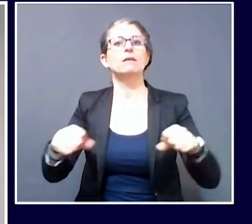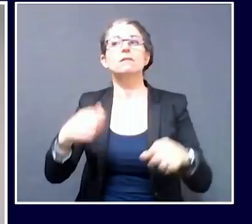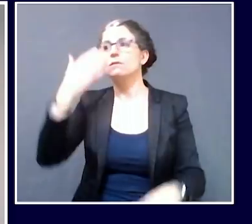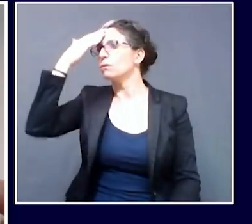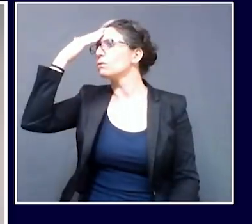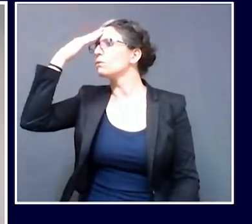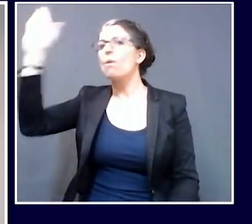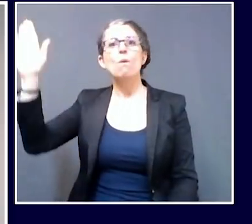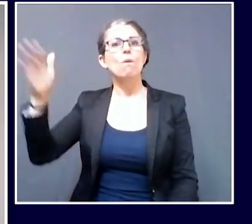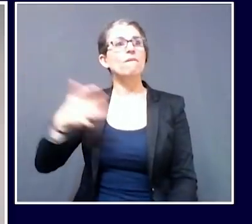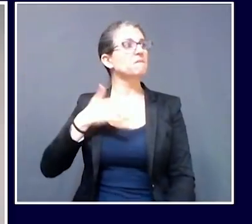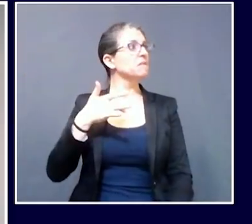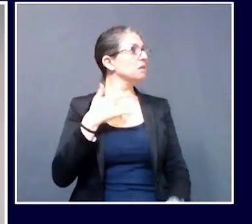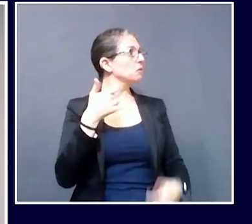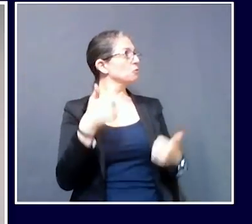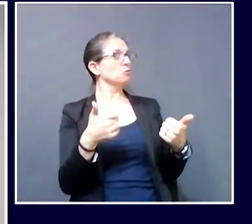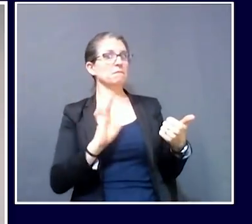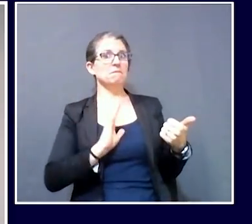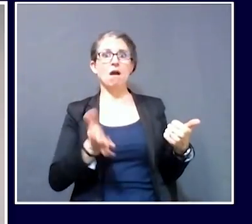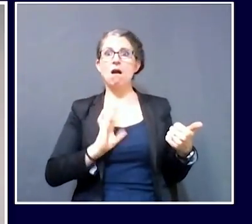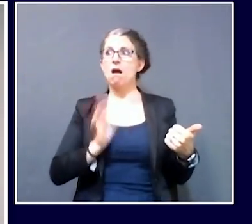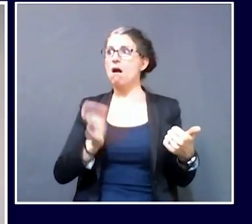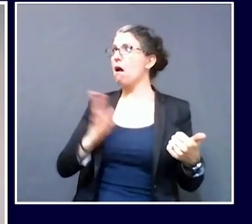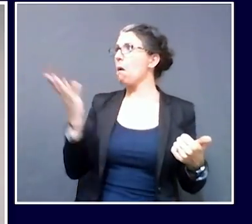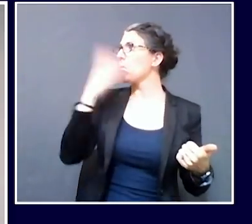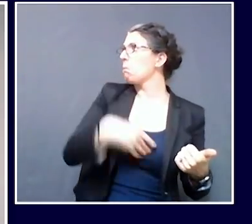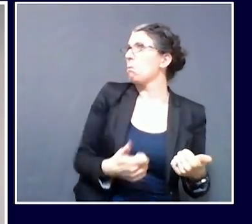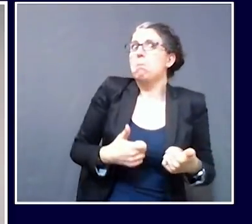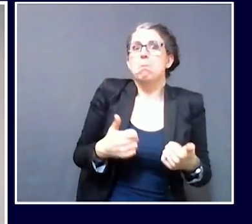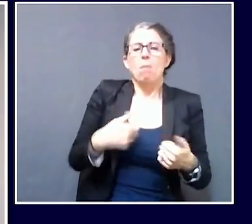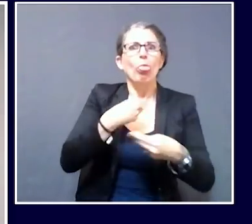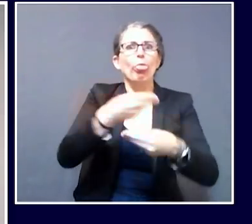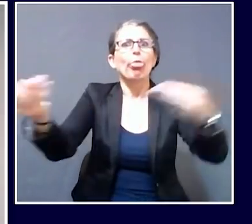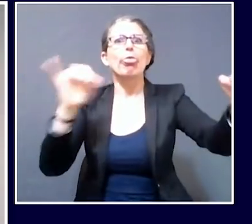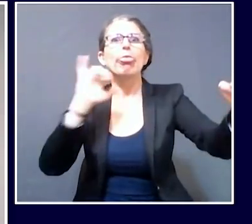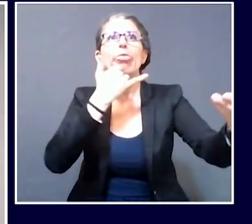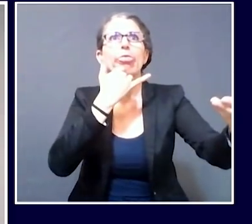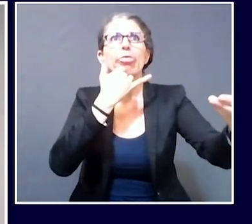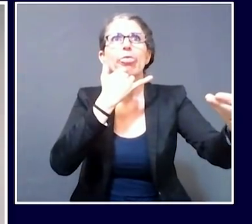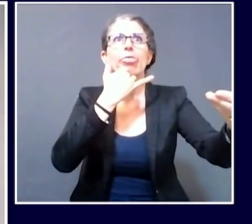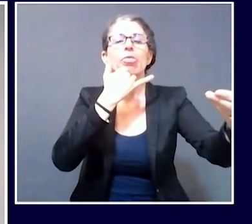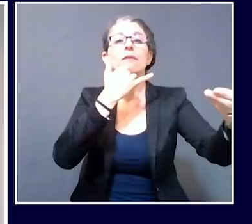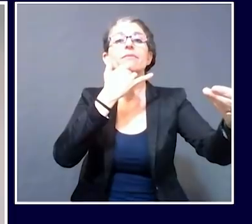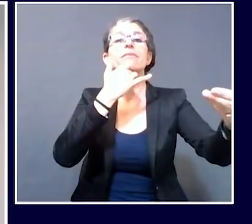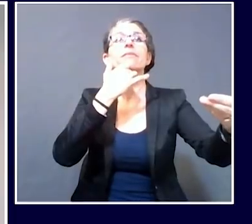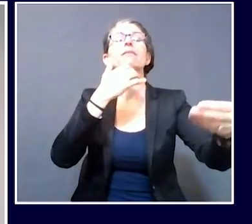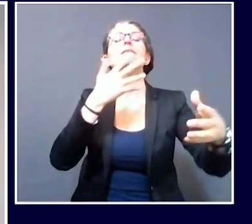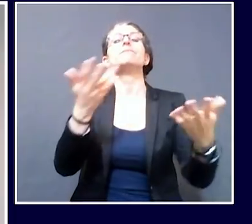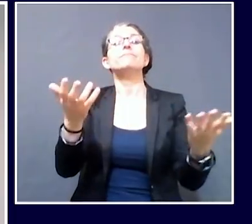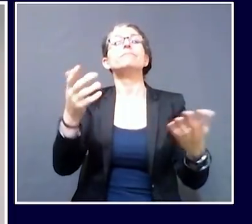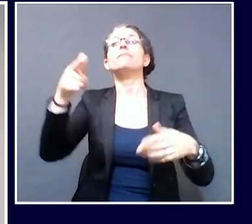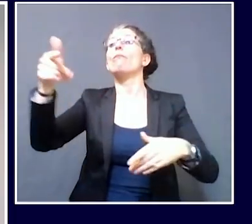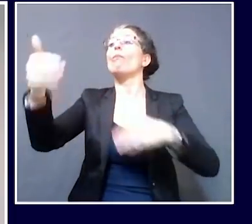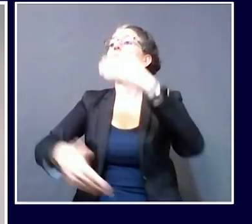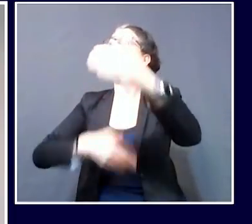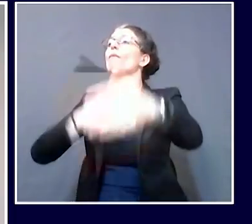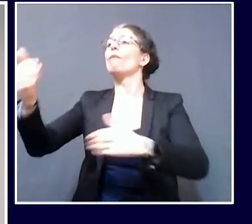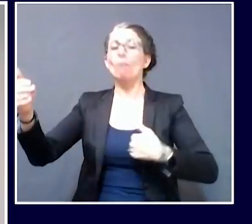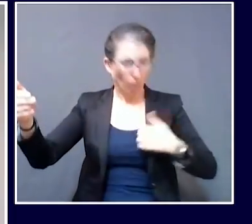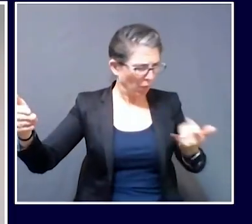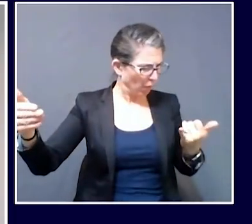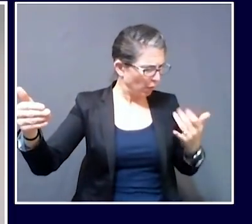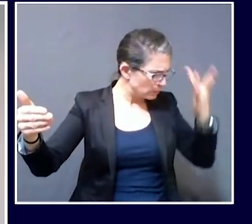why the face covering recommendation started being adopted. Most infectious diseases you typically